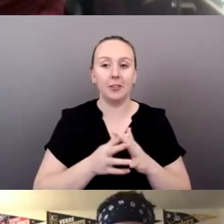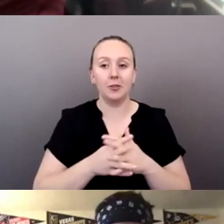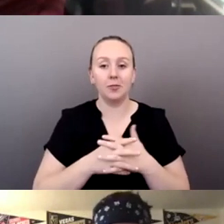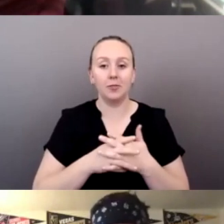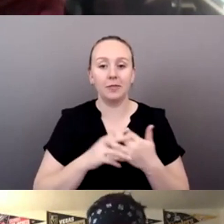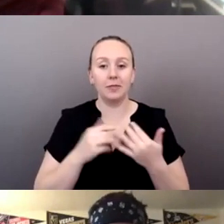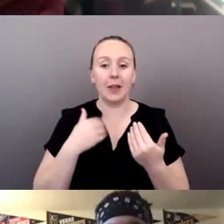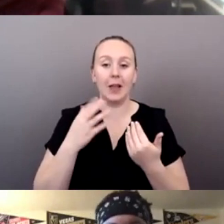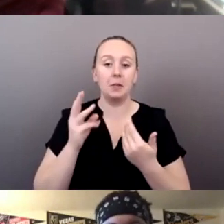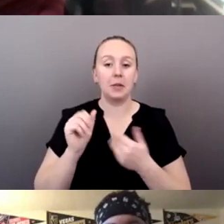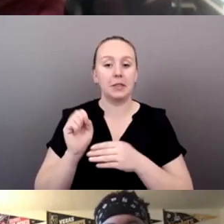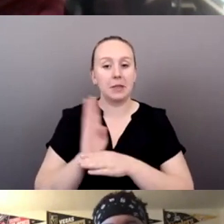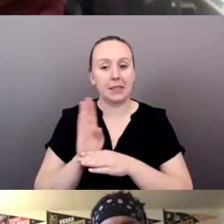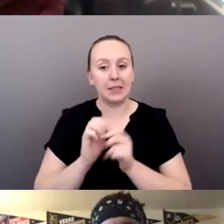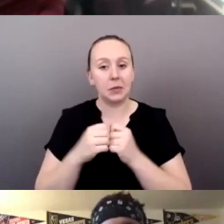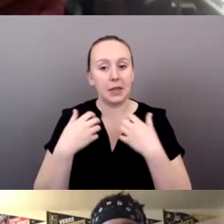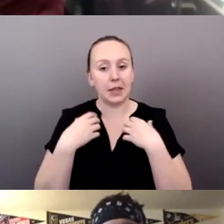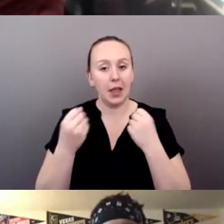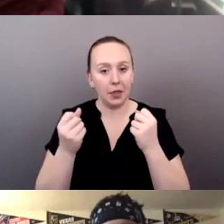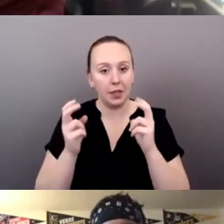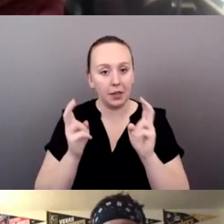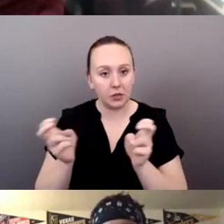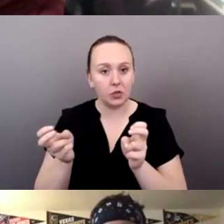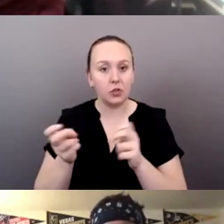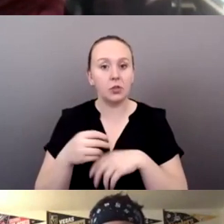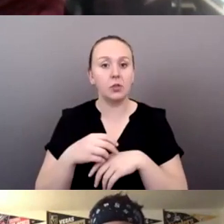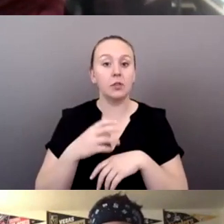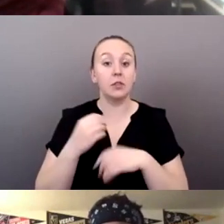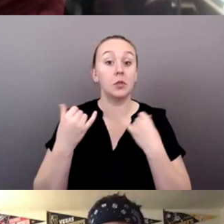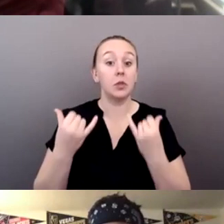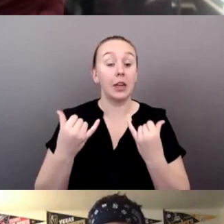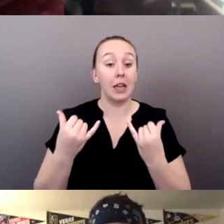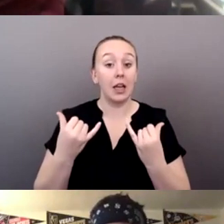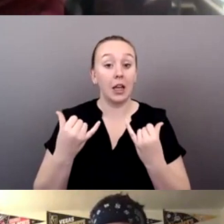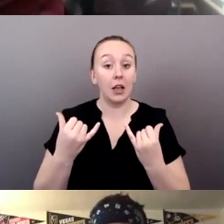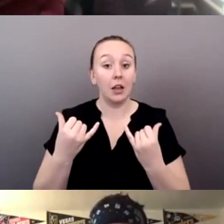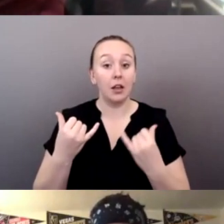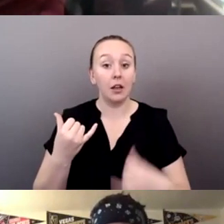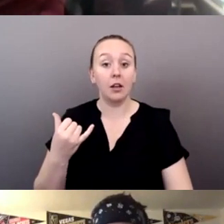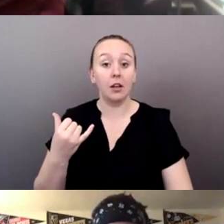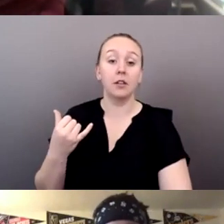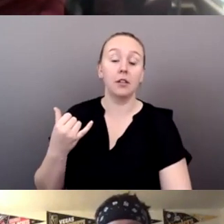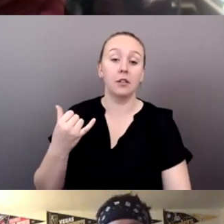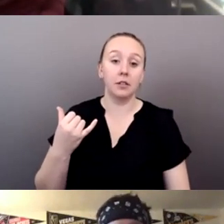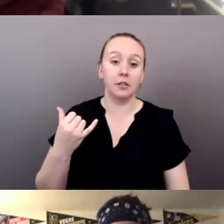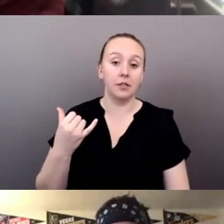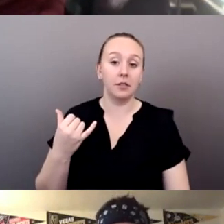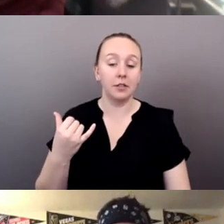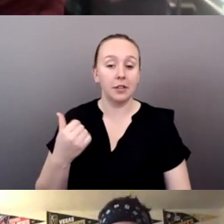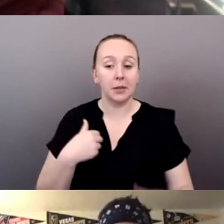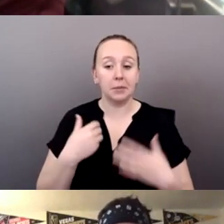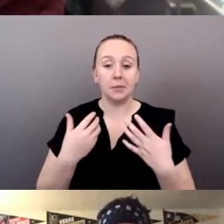I was busy with health issues and right now, um, I'd like to say